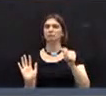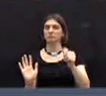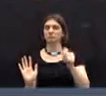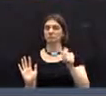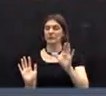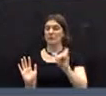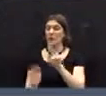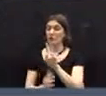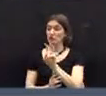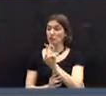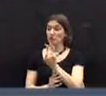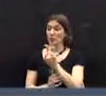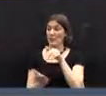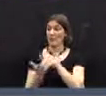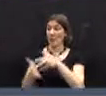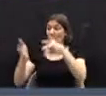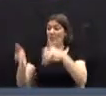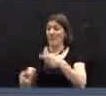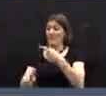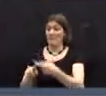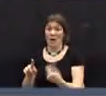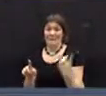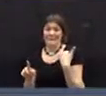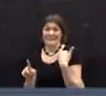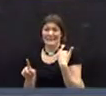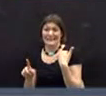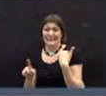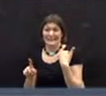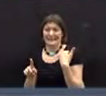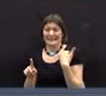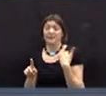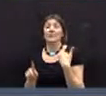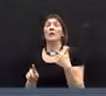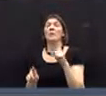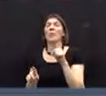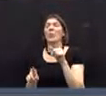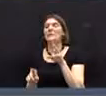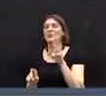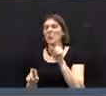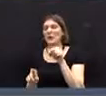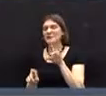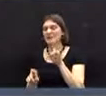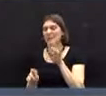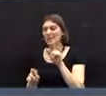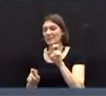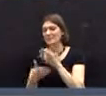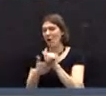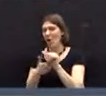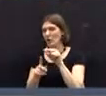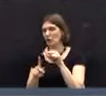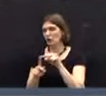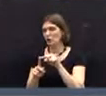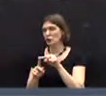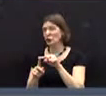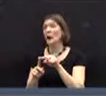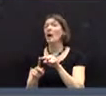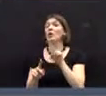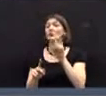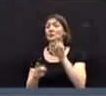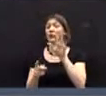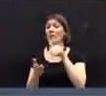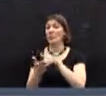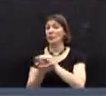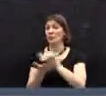surplus essentially at $1.6, $1.7 million and to turn $200